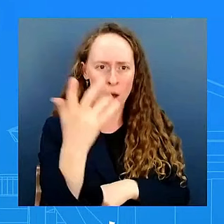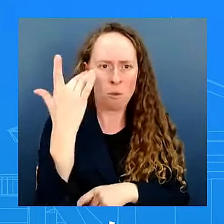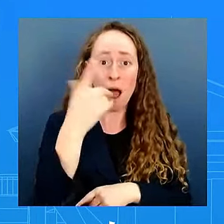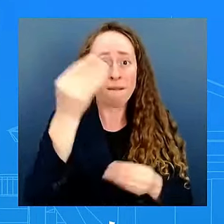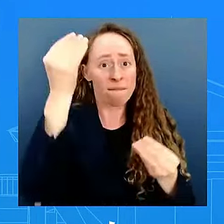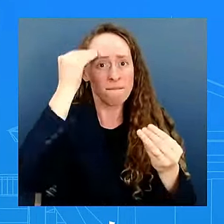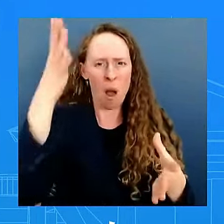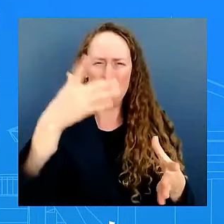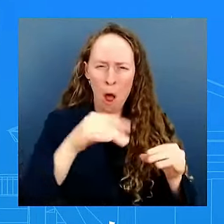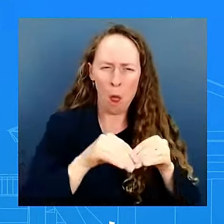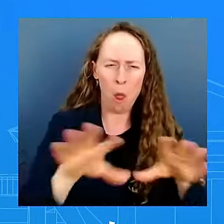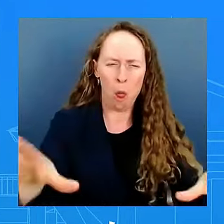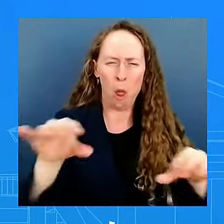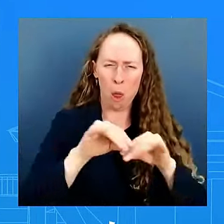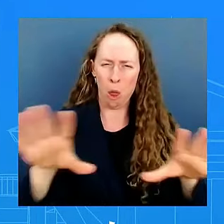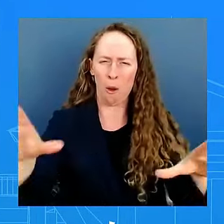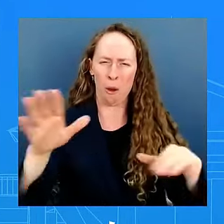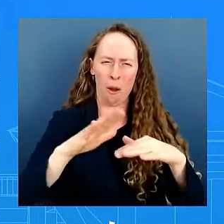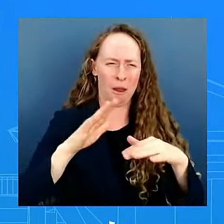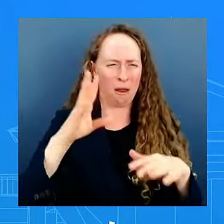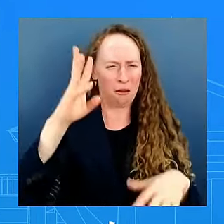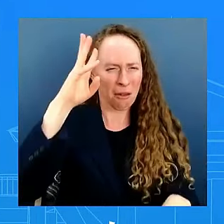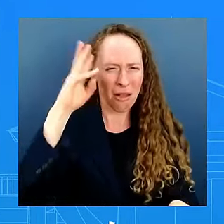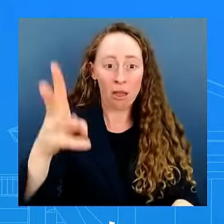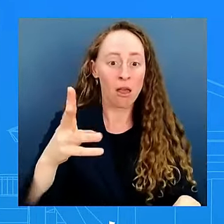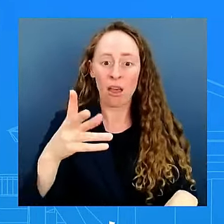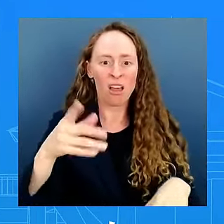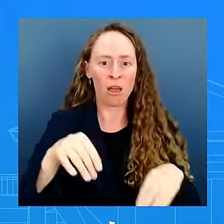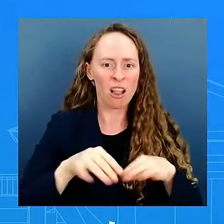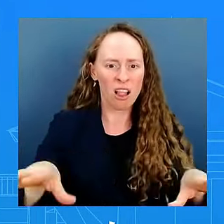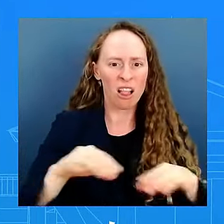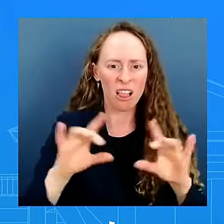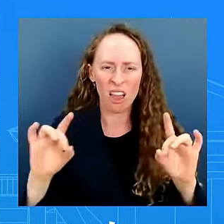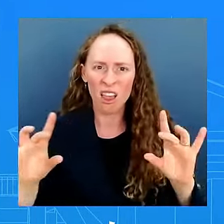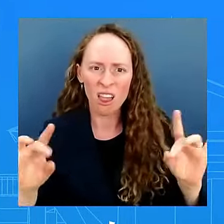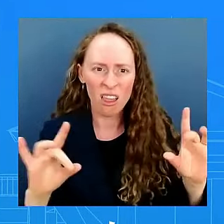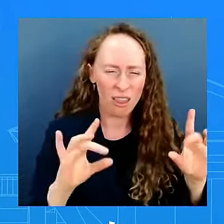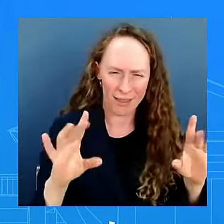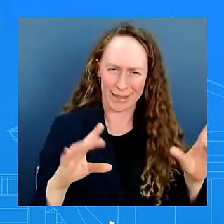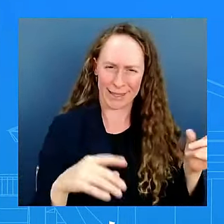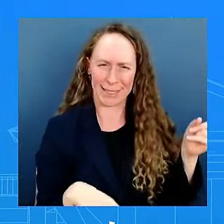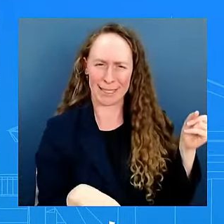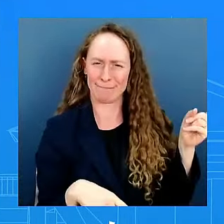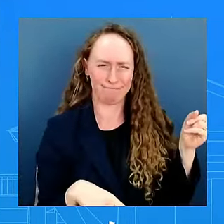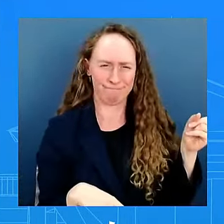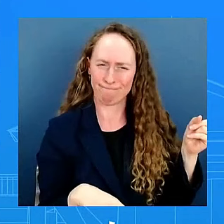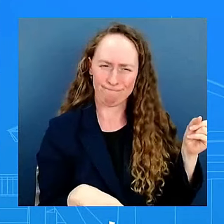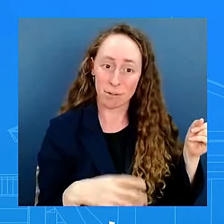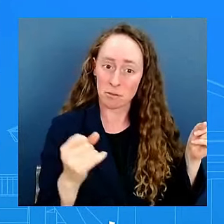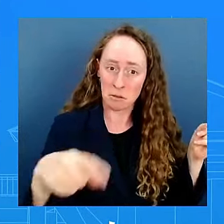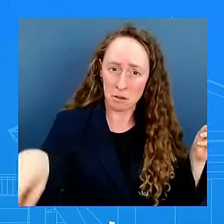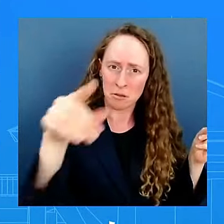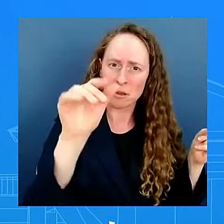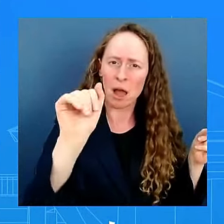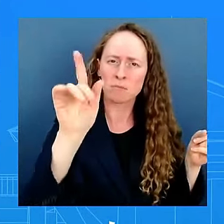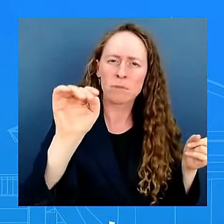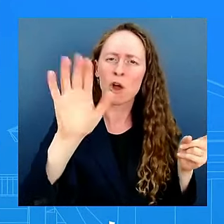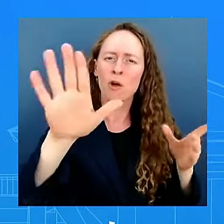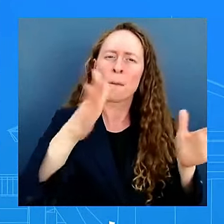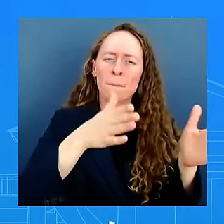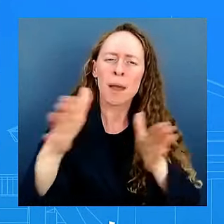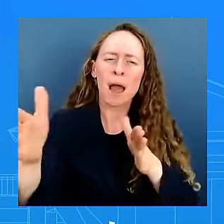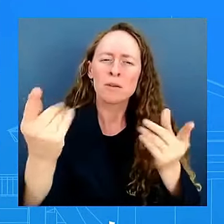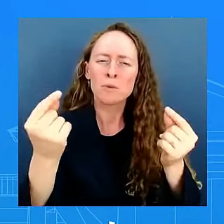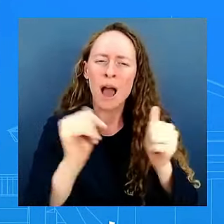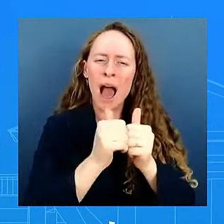countries does the administration have a specific strategy to try to stop rt's efforts in the western